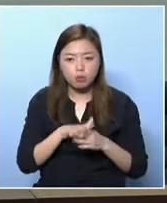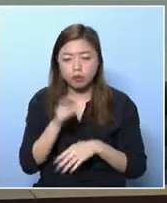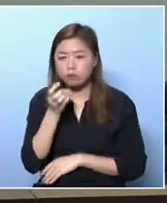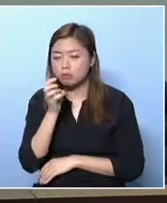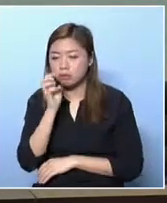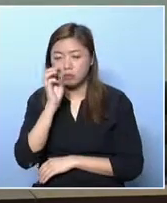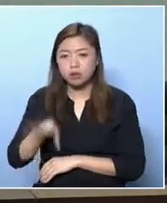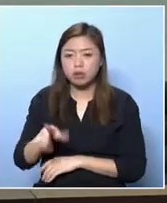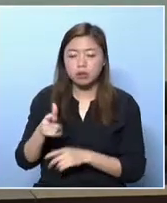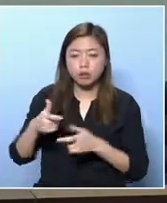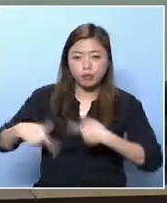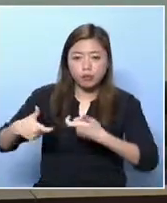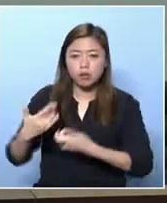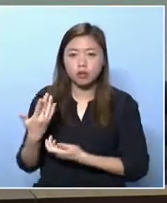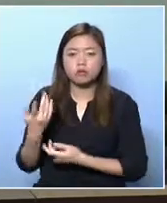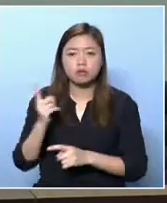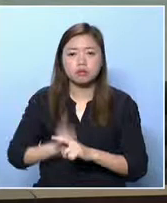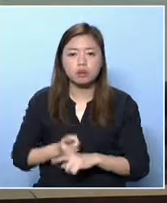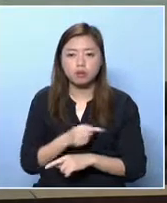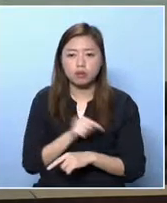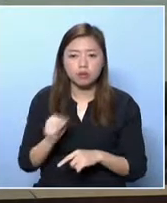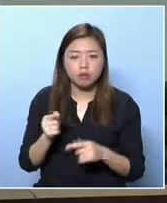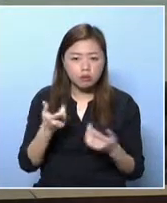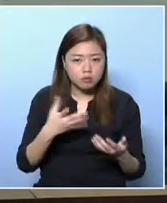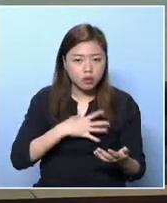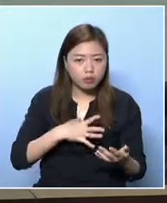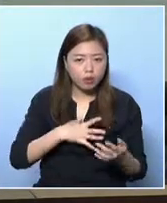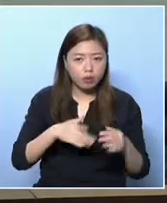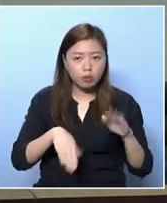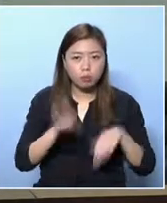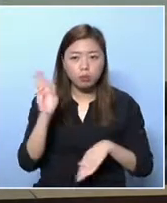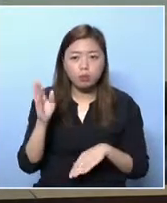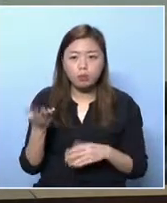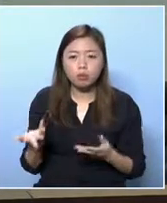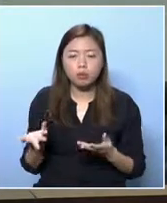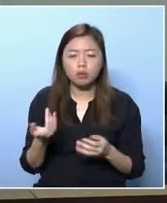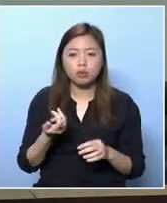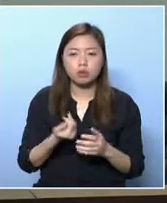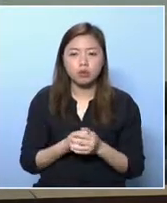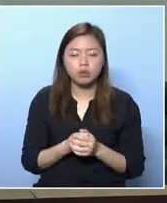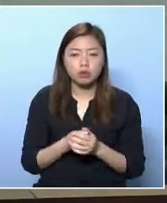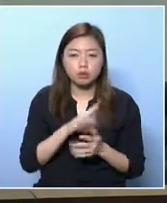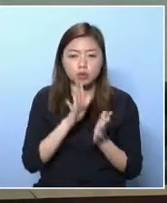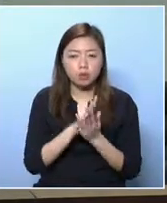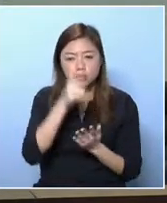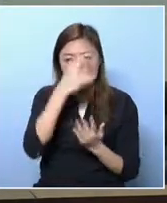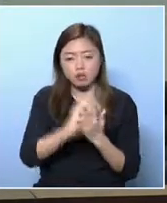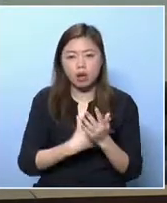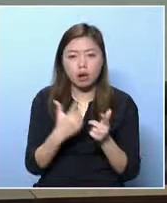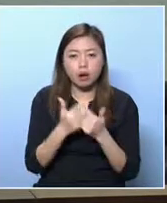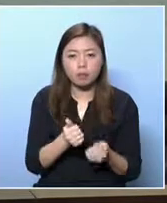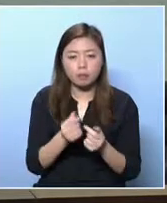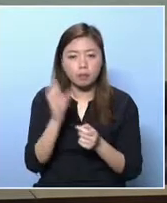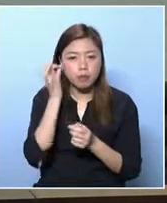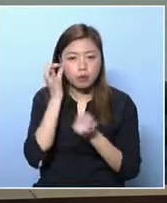sharply. If we only look at income but overlook expenditure, this is unrealistic. Now, even